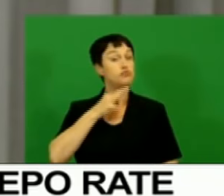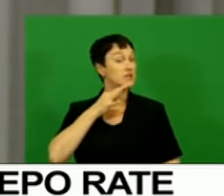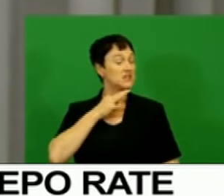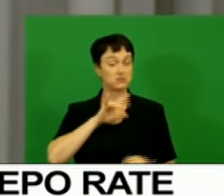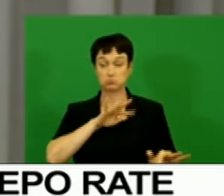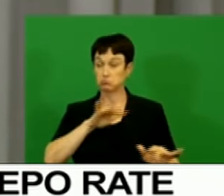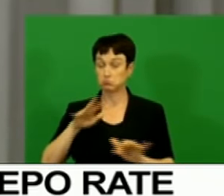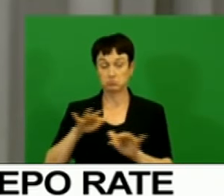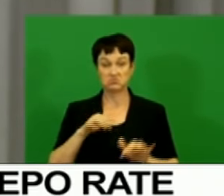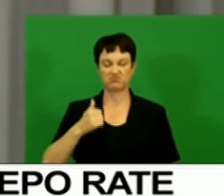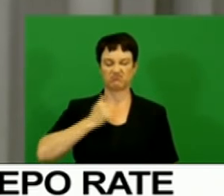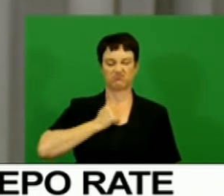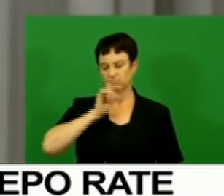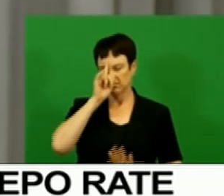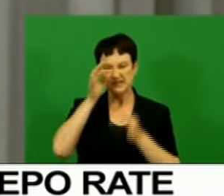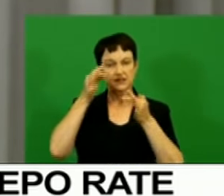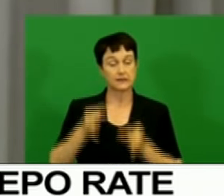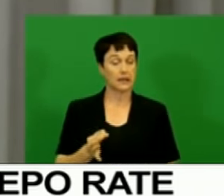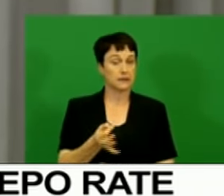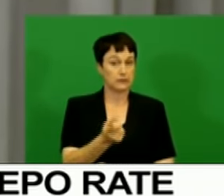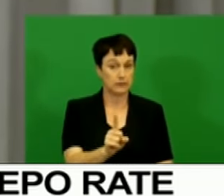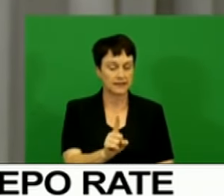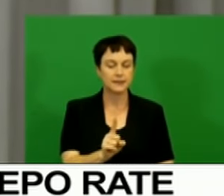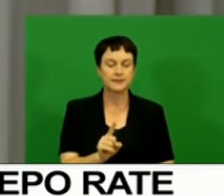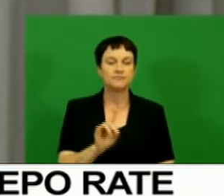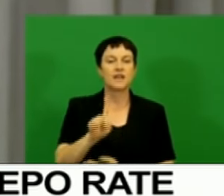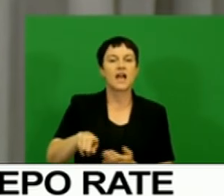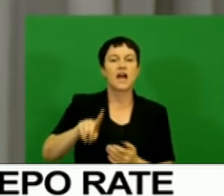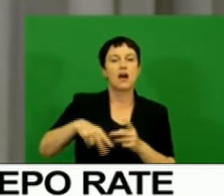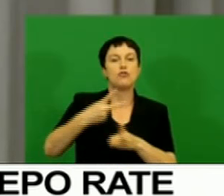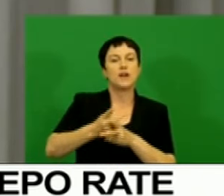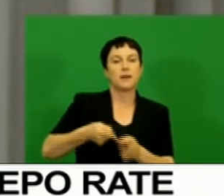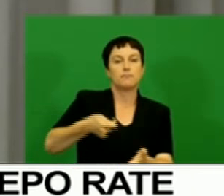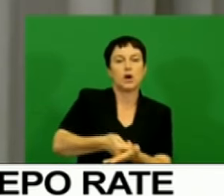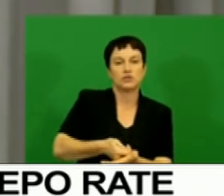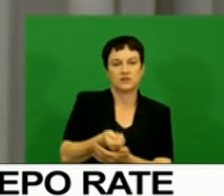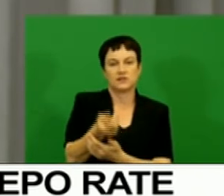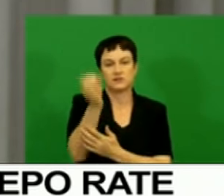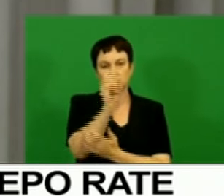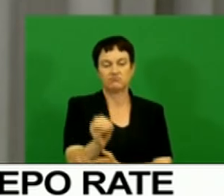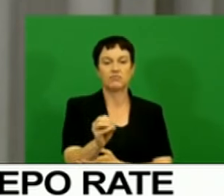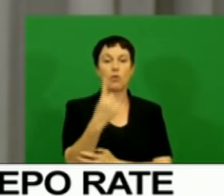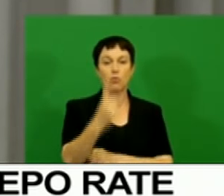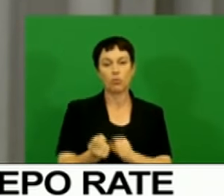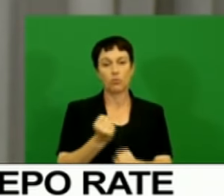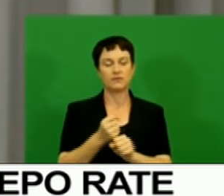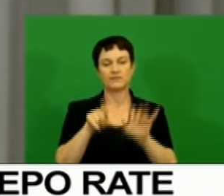the MPC has unanimously decided to keep the repurchase rate unchanged at 7% per annum.